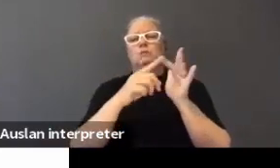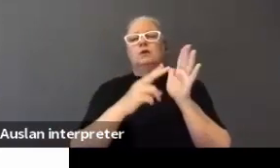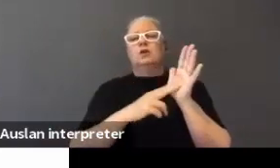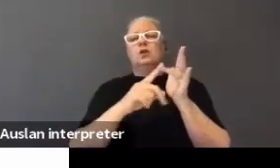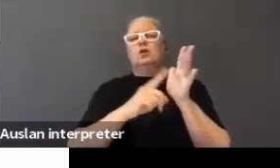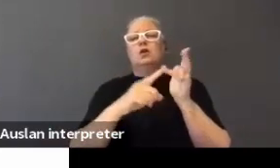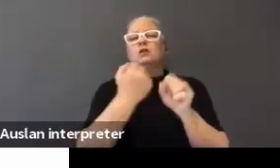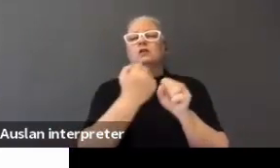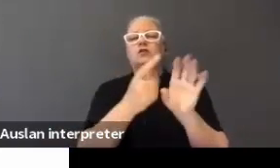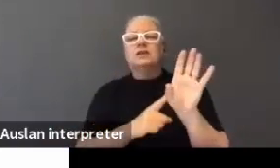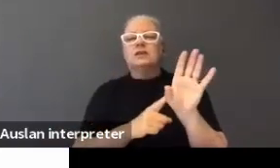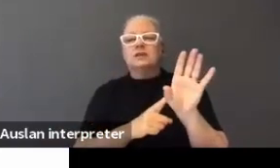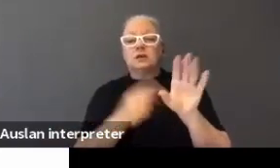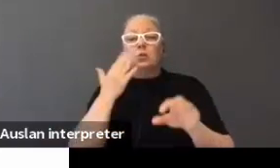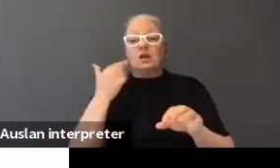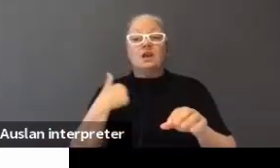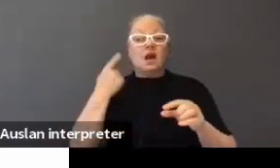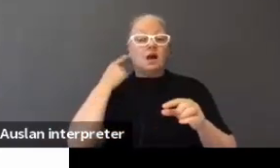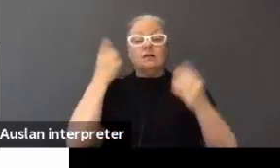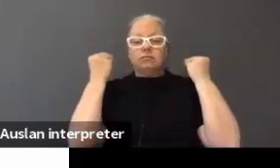When I lost my hearing,